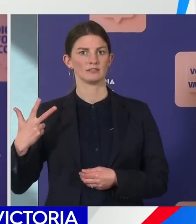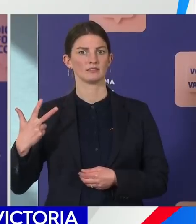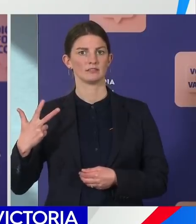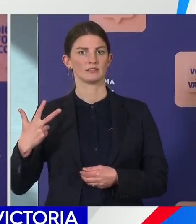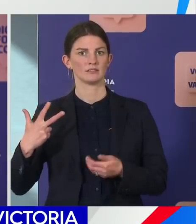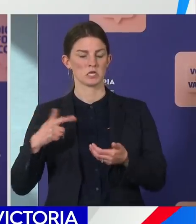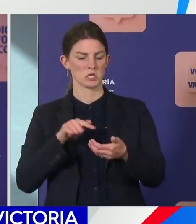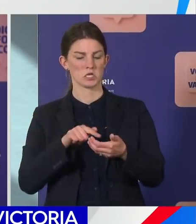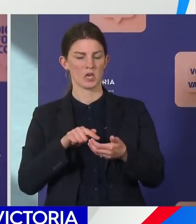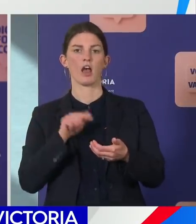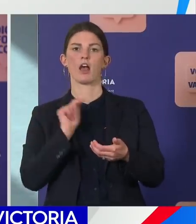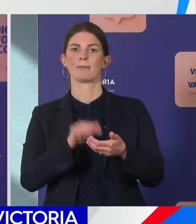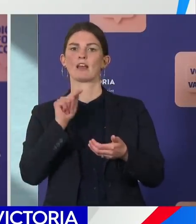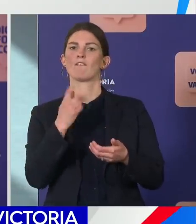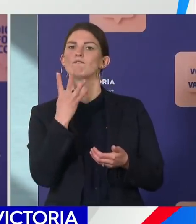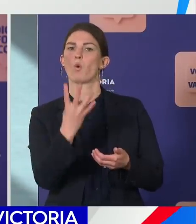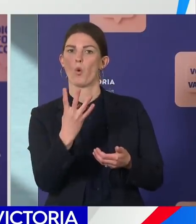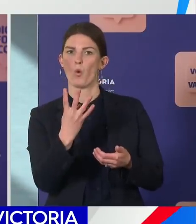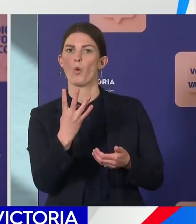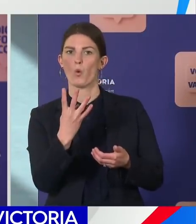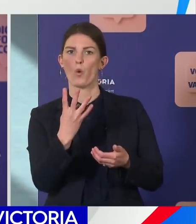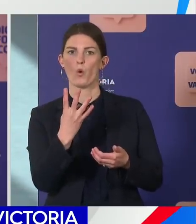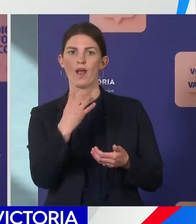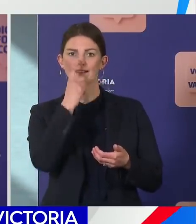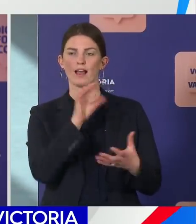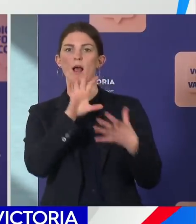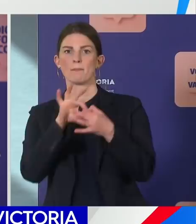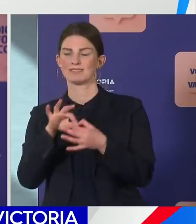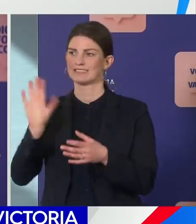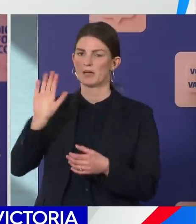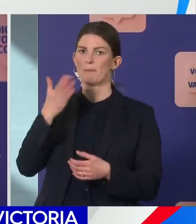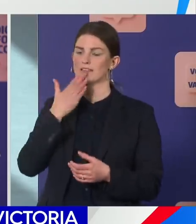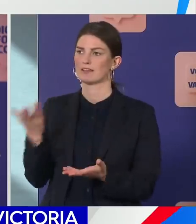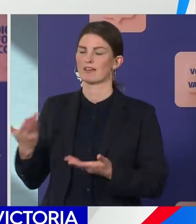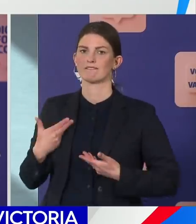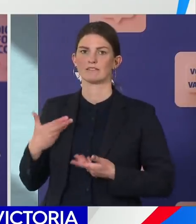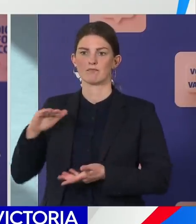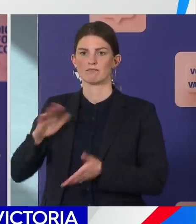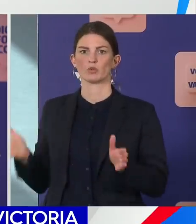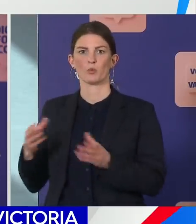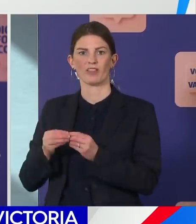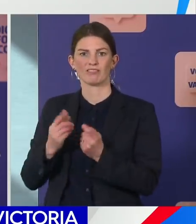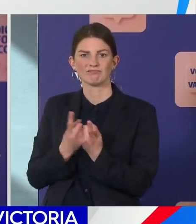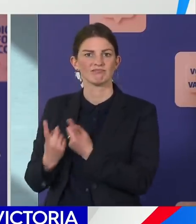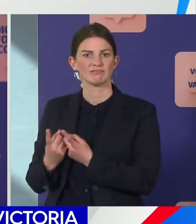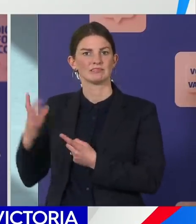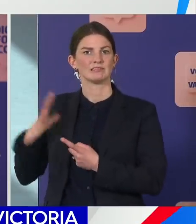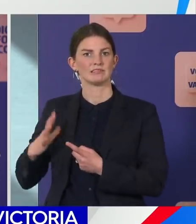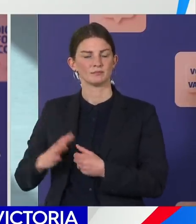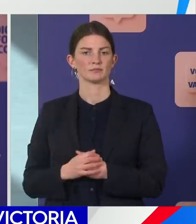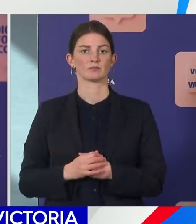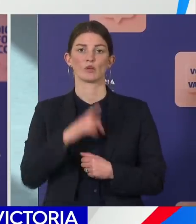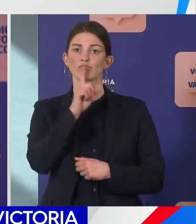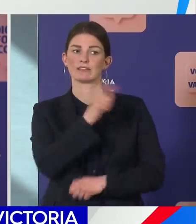option 4 to get you through to the right number. The Red Cross alone has been distributing hundreds of packages to